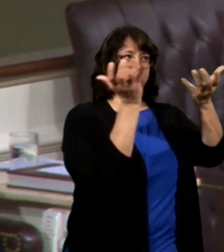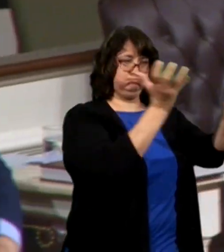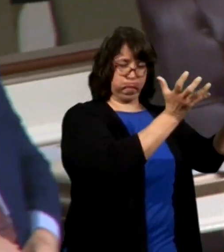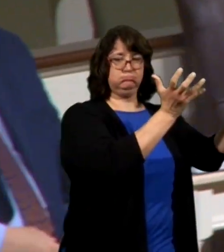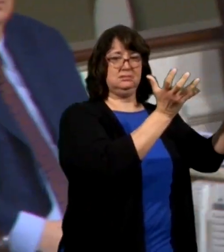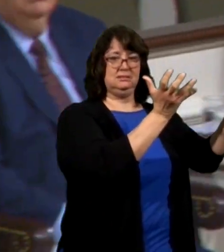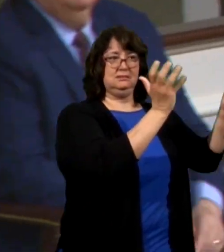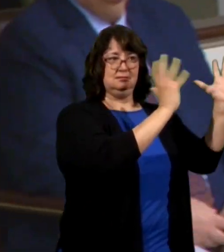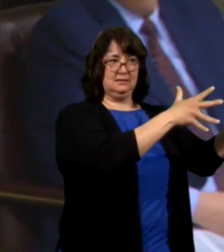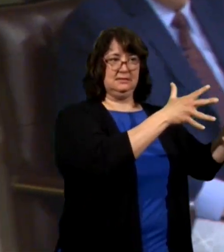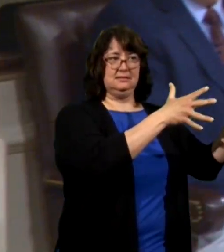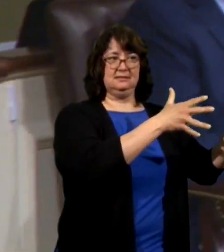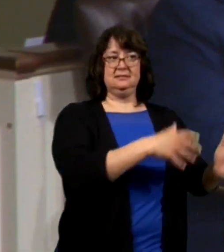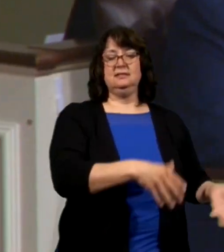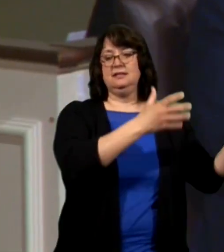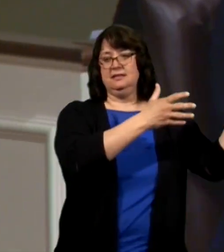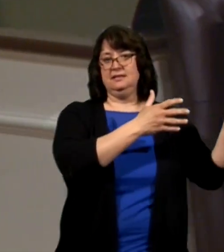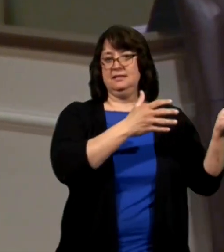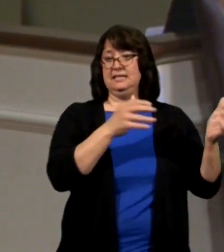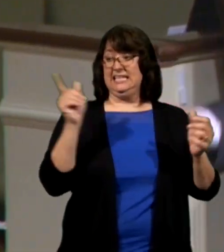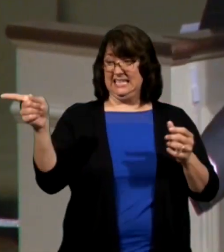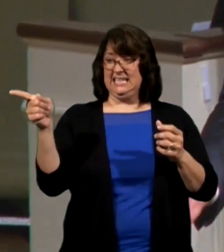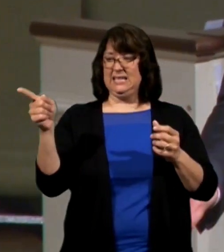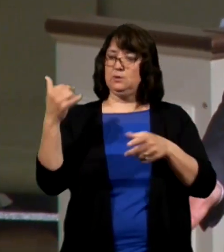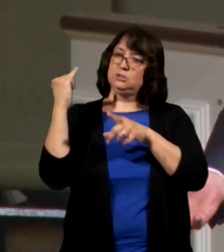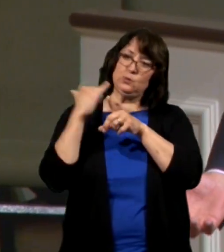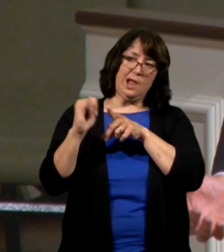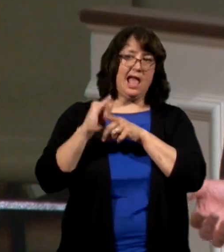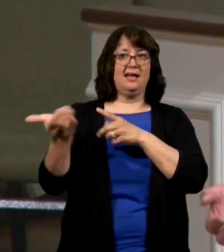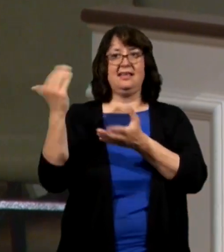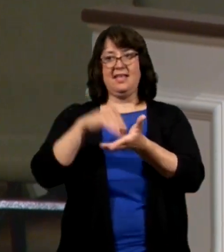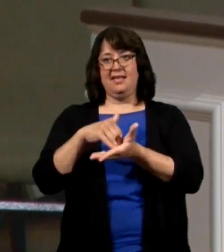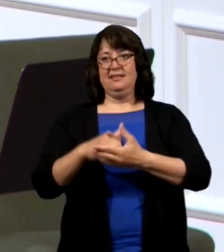front he'd meet me coming back and he'd swear